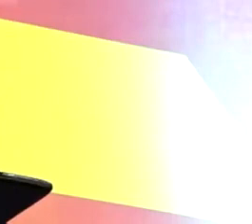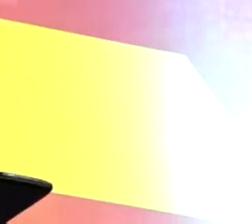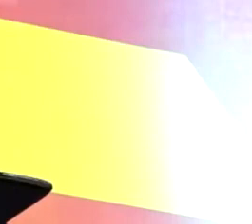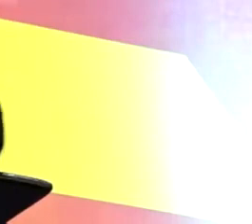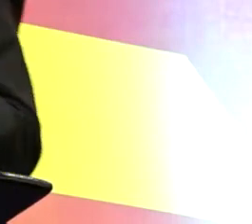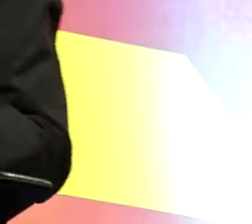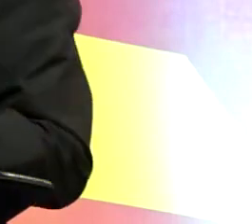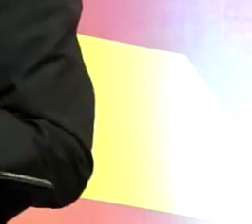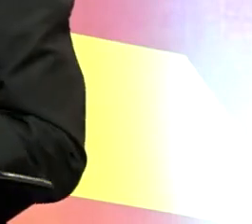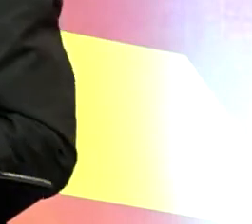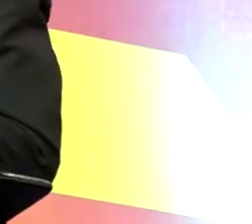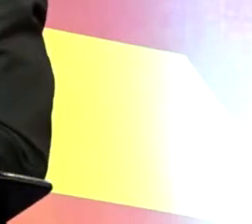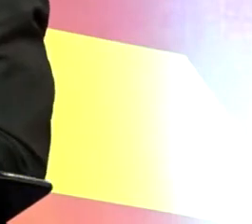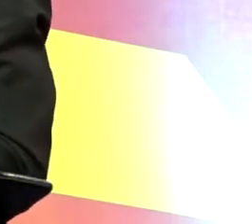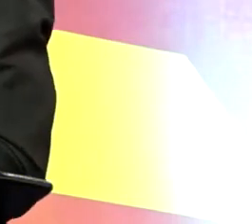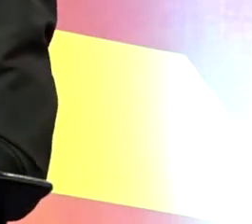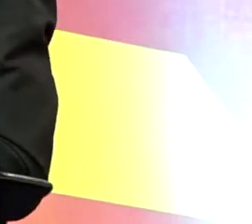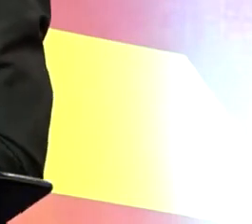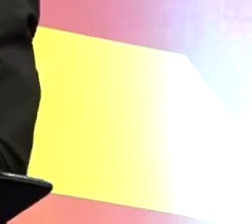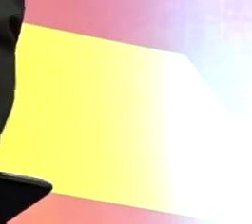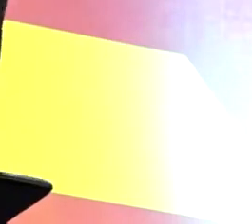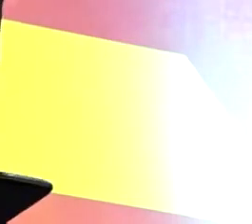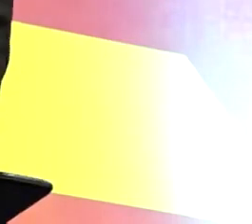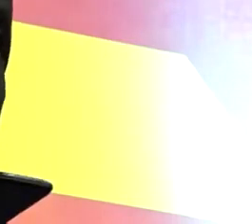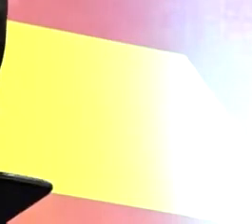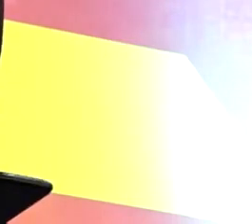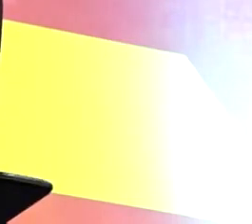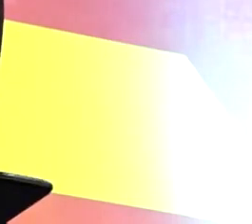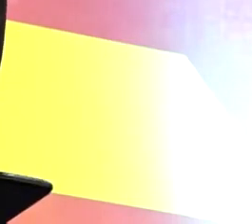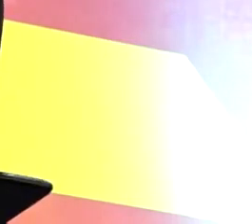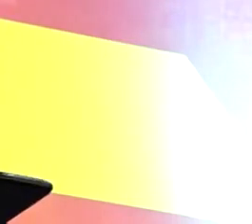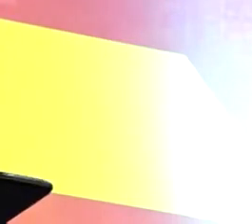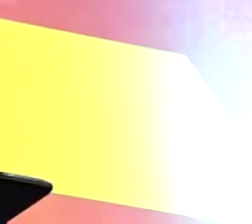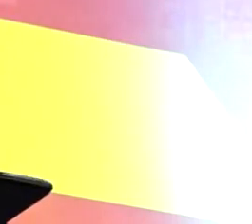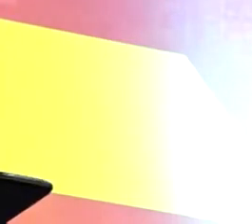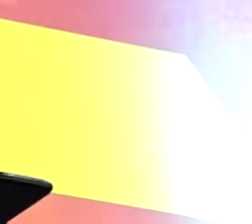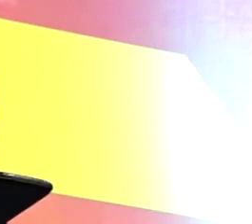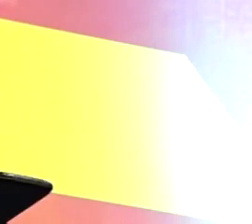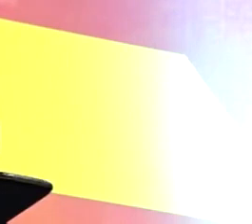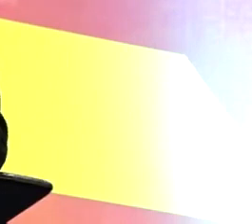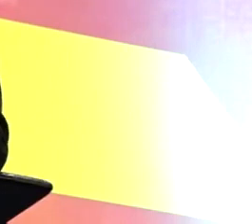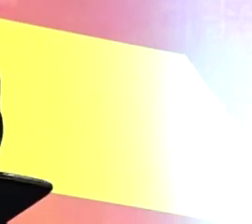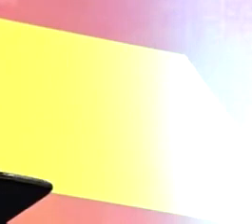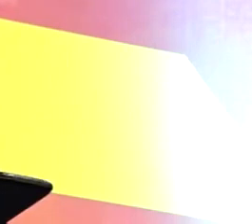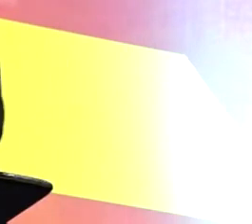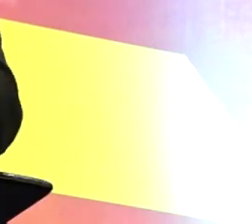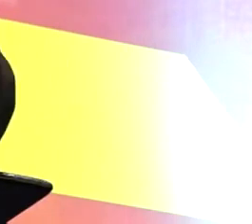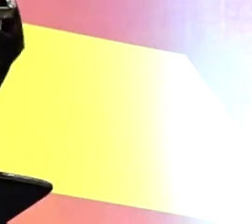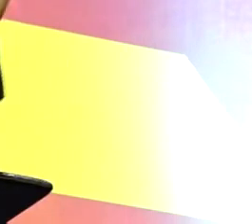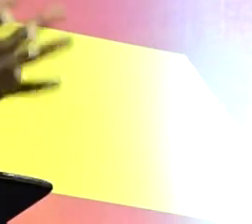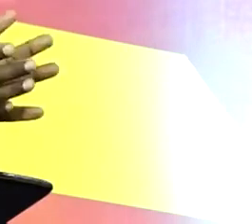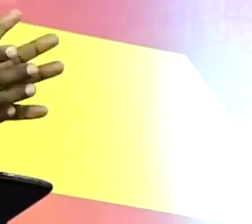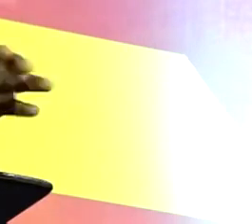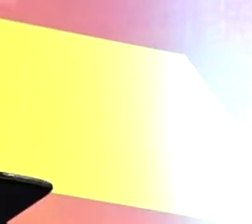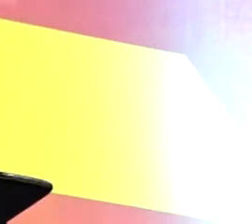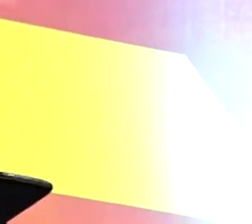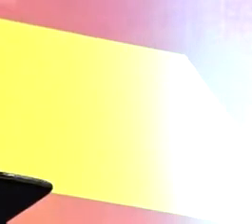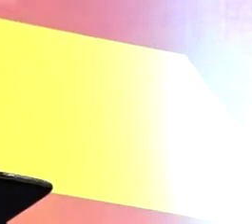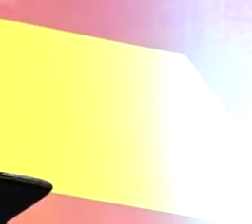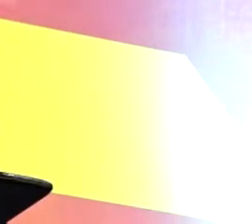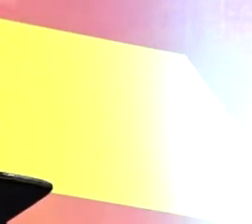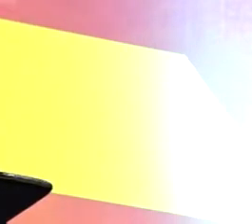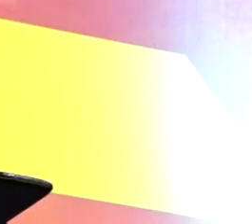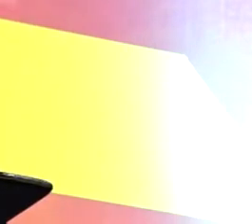the moment man left god and they and decided to have some different allegiance from god to the devil